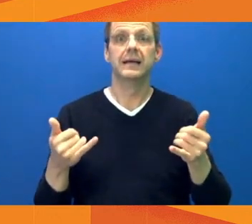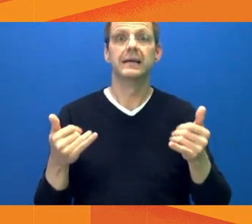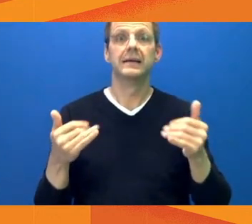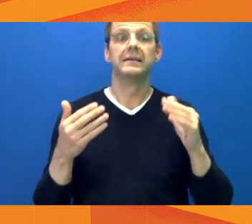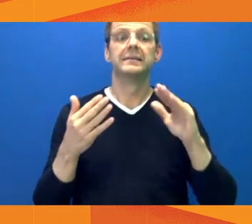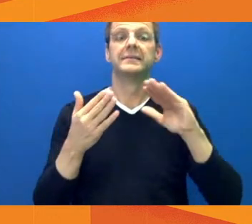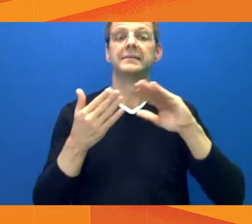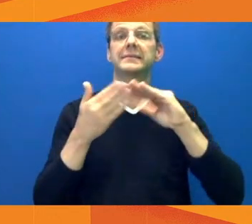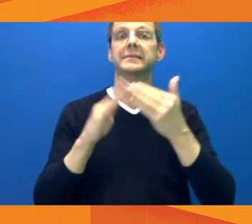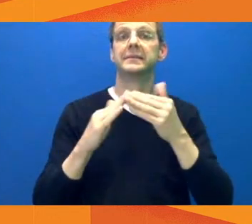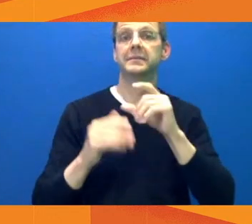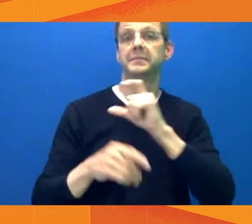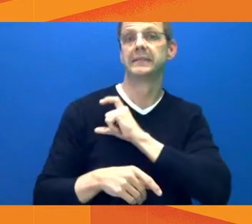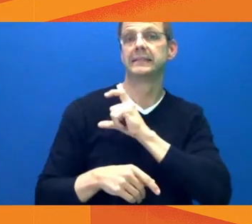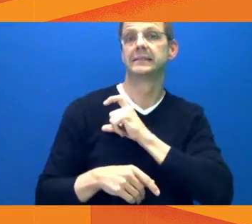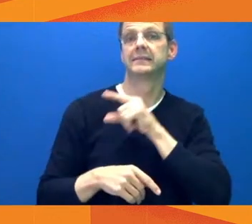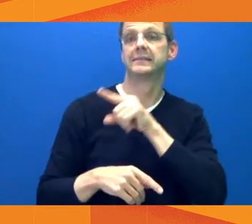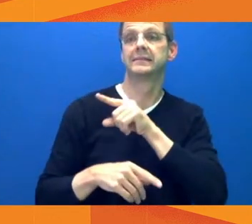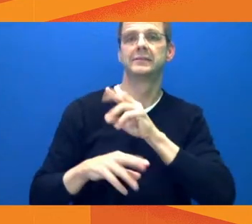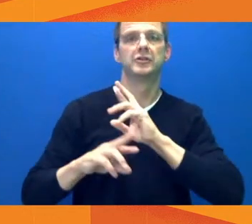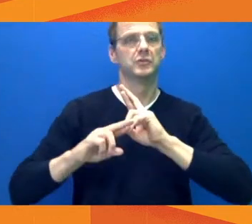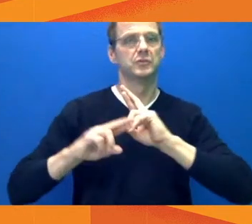the safety of our community.